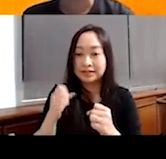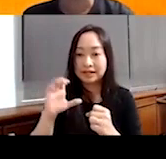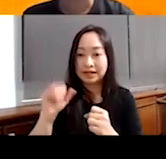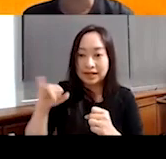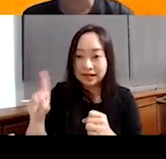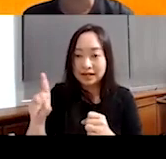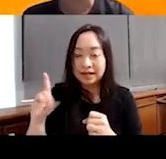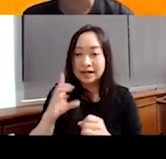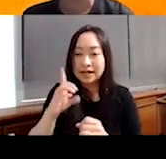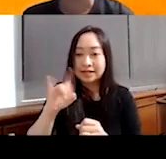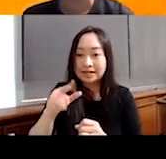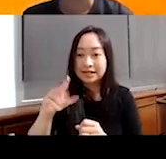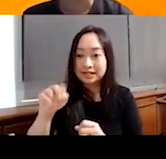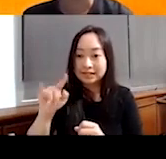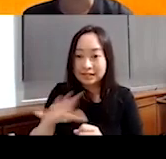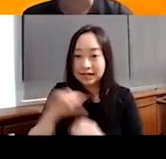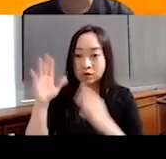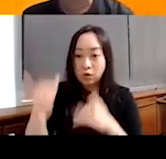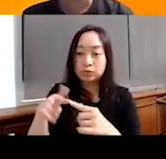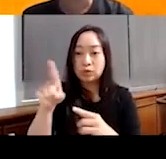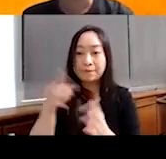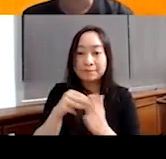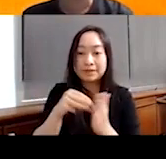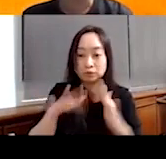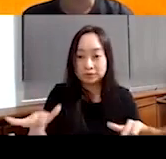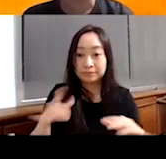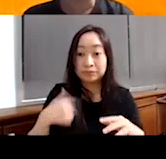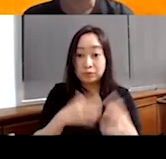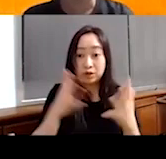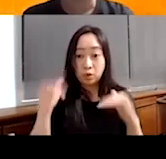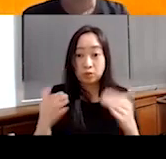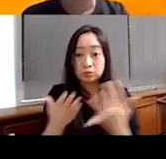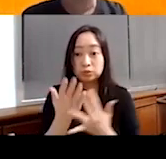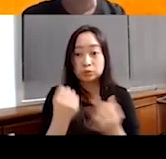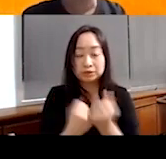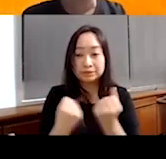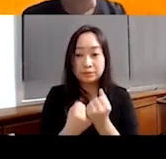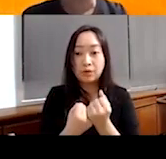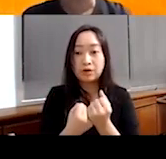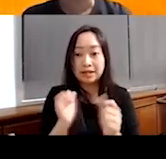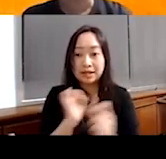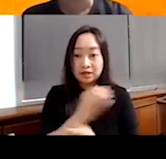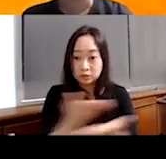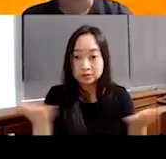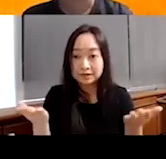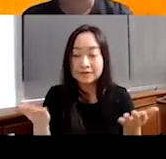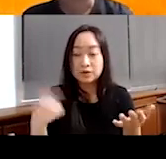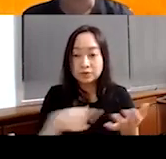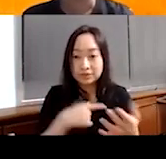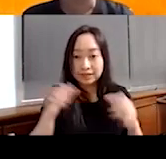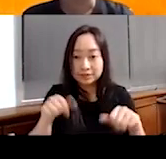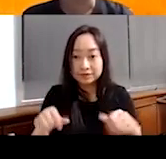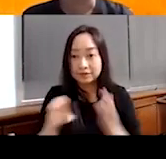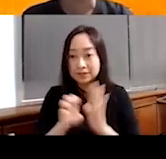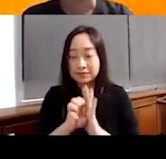for, for more than 1 million children. So we are hoping that, through the support of, supporters like yourself, we are able to, for